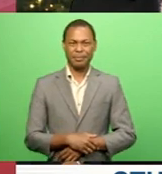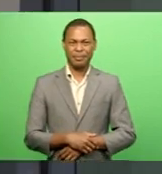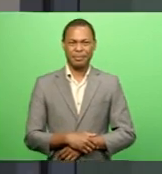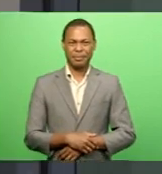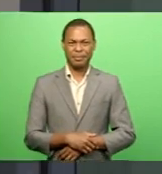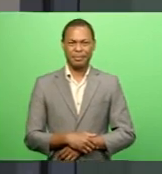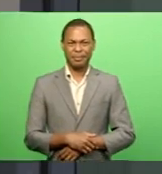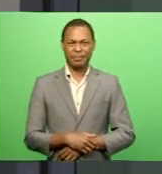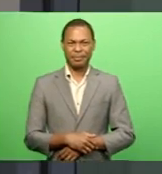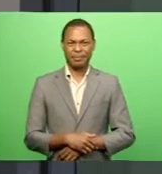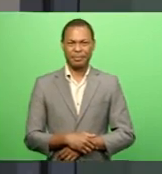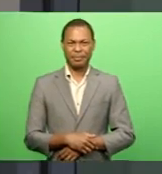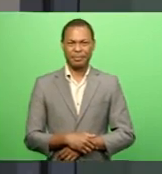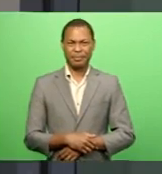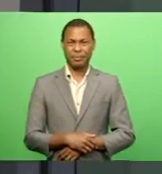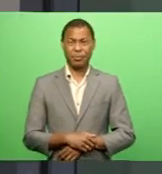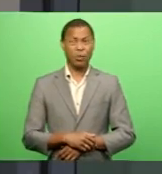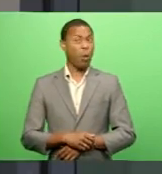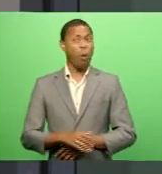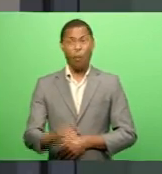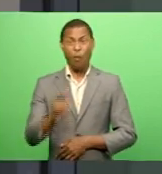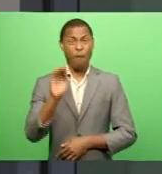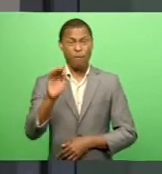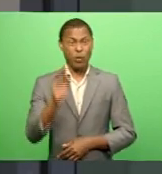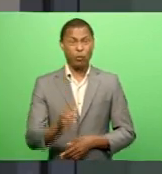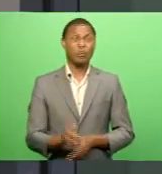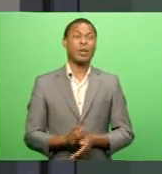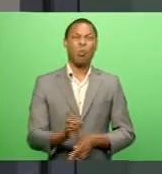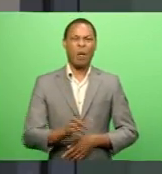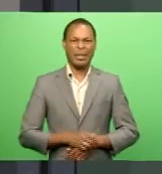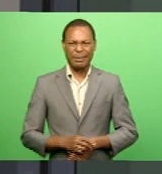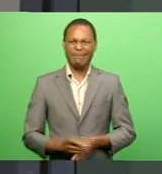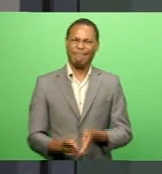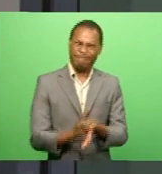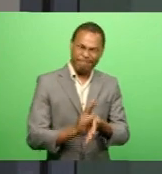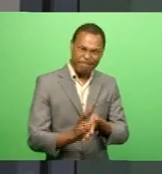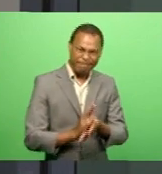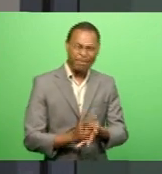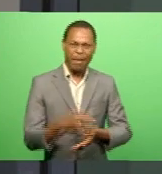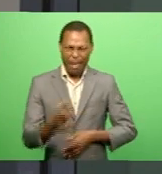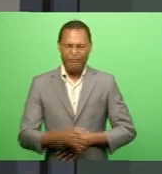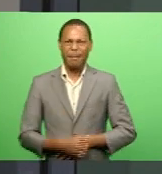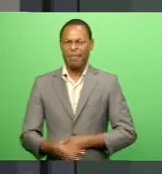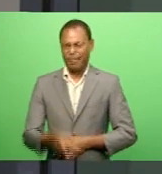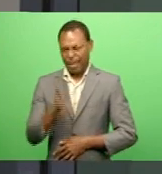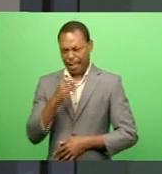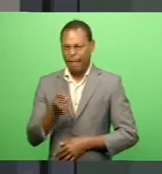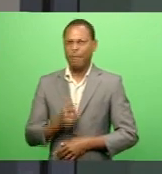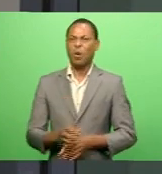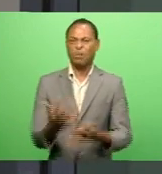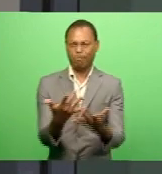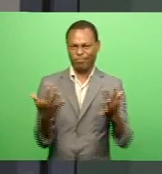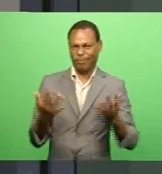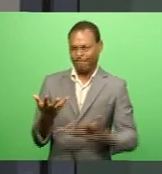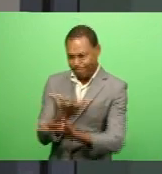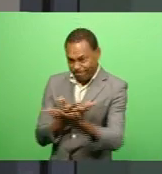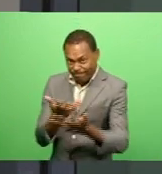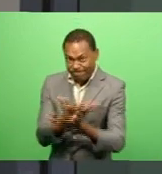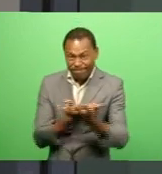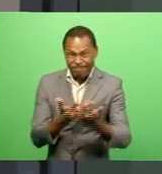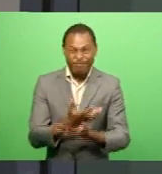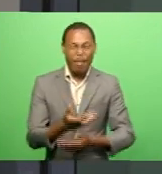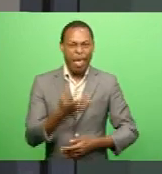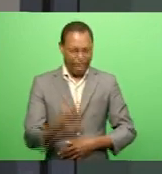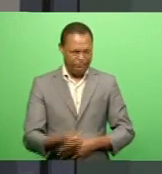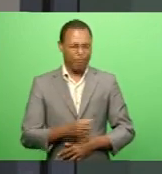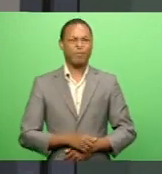Now, any future amendments to the Fiji police act Will be made available through public consultation Once it is endorsed